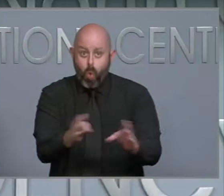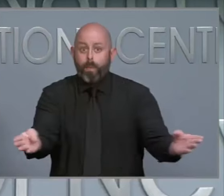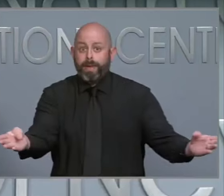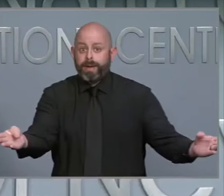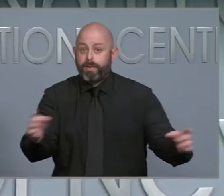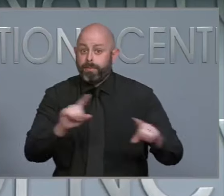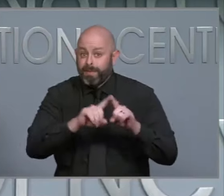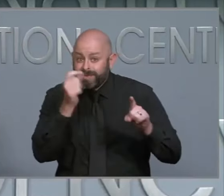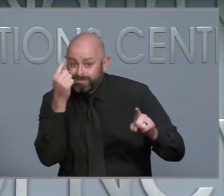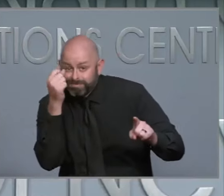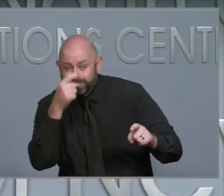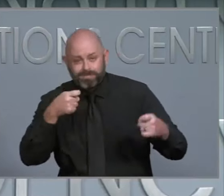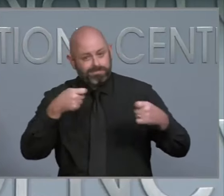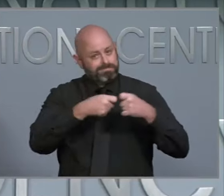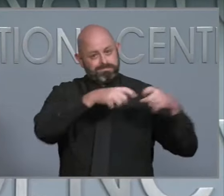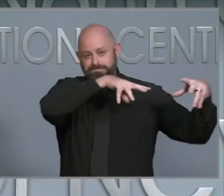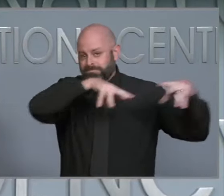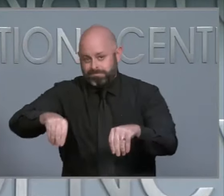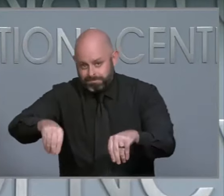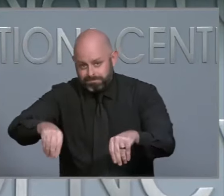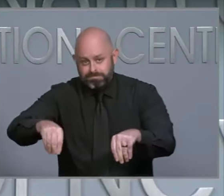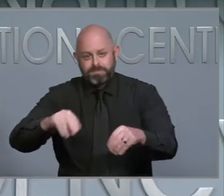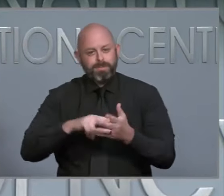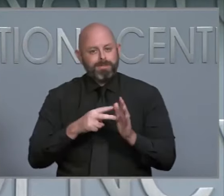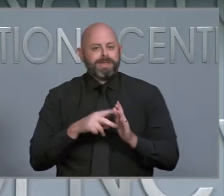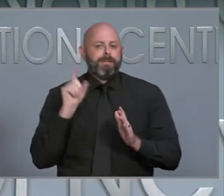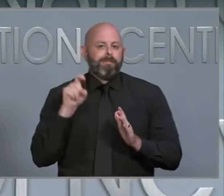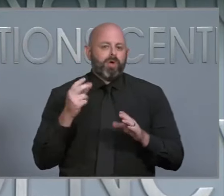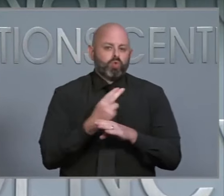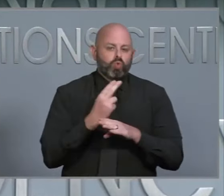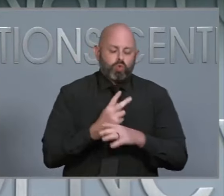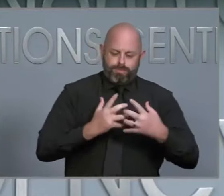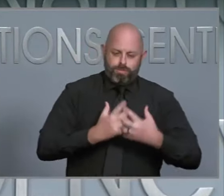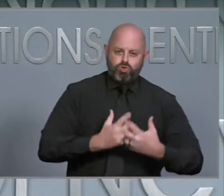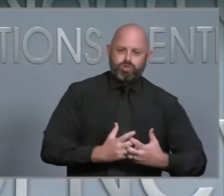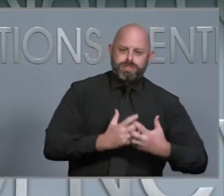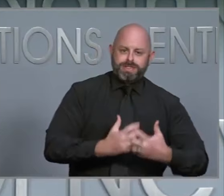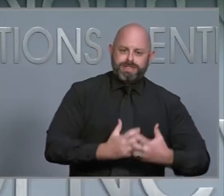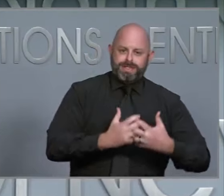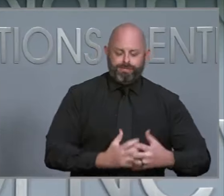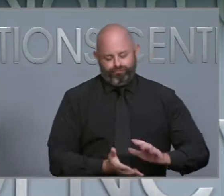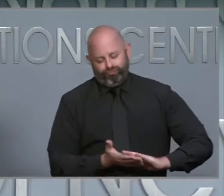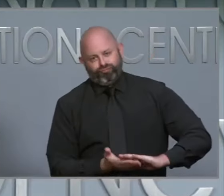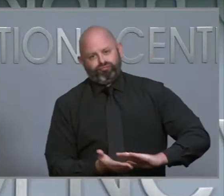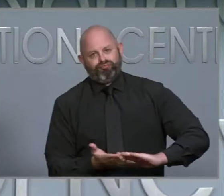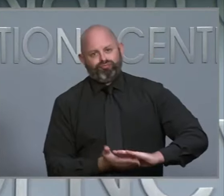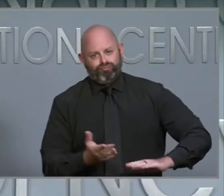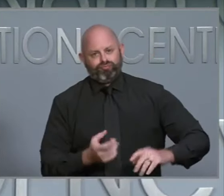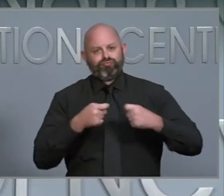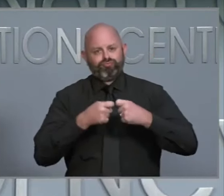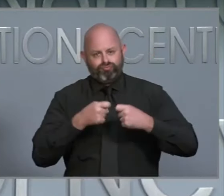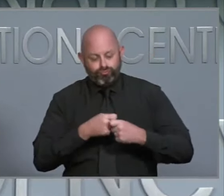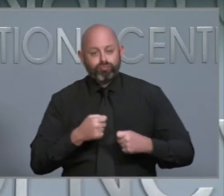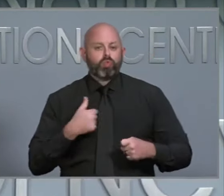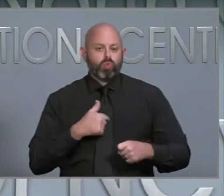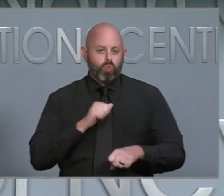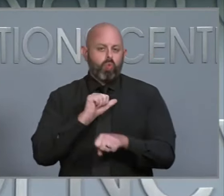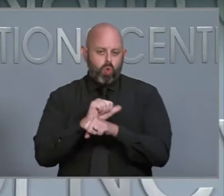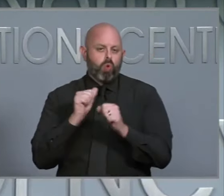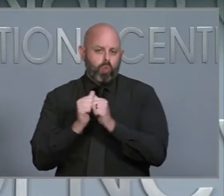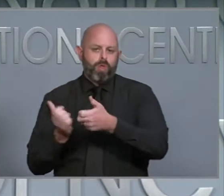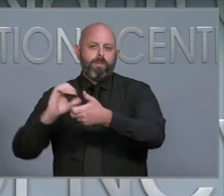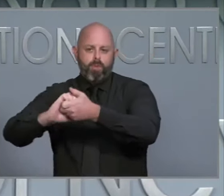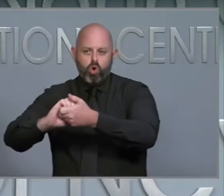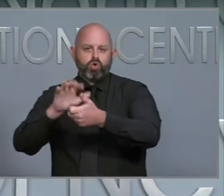power and temporary water supply. We'll continue to work with our partners here at Unified Command and Director Wray